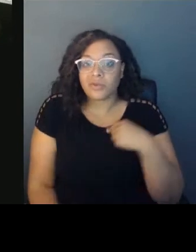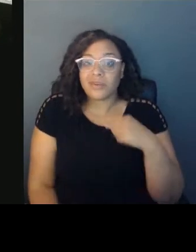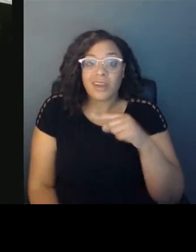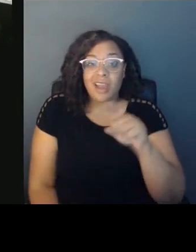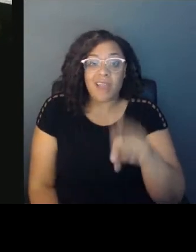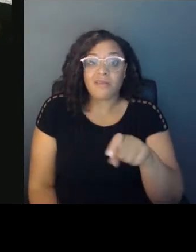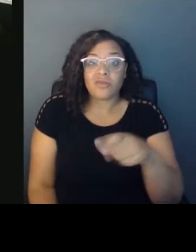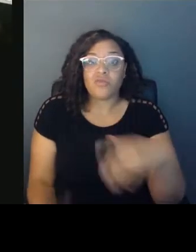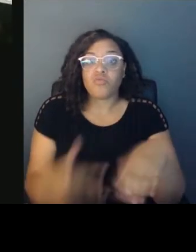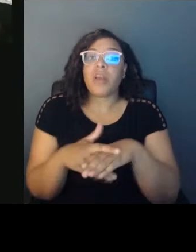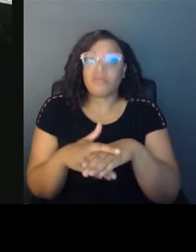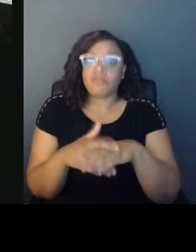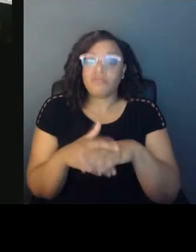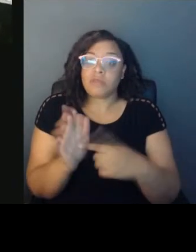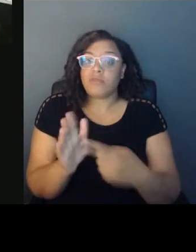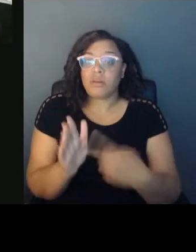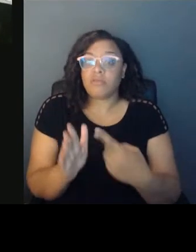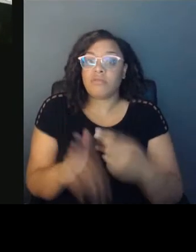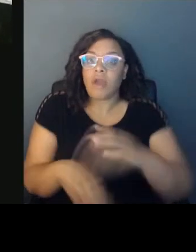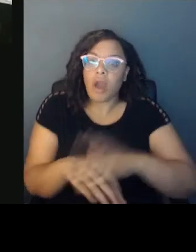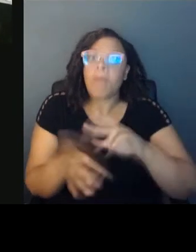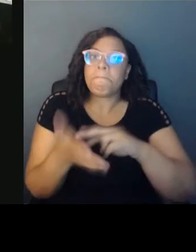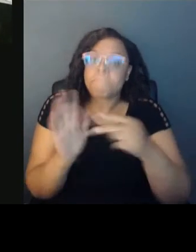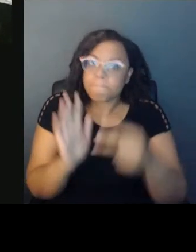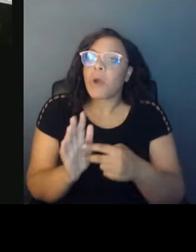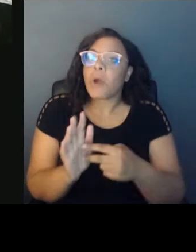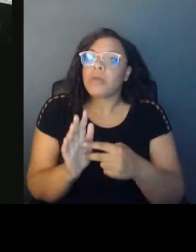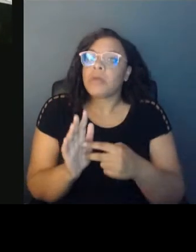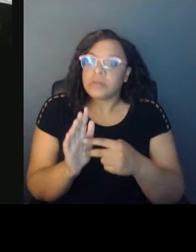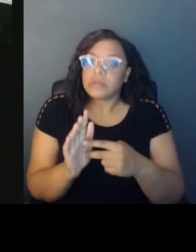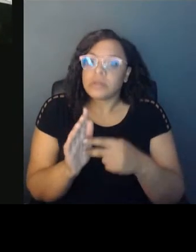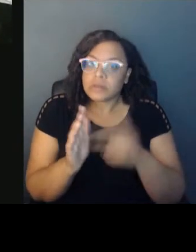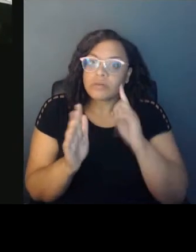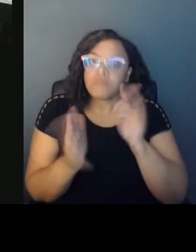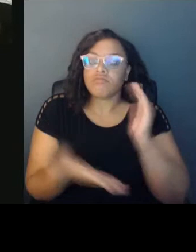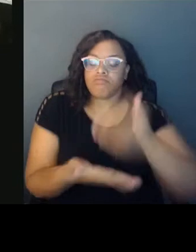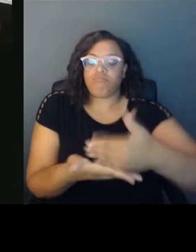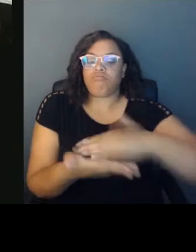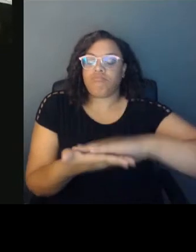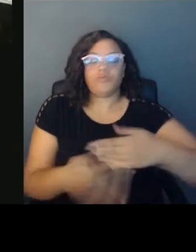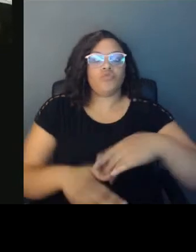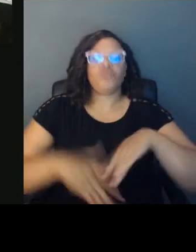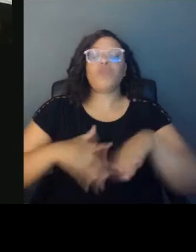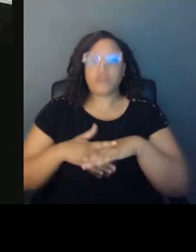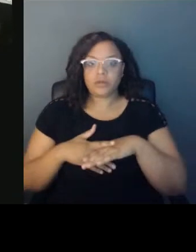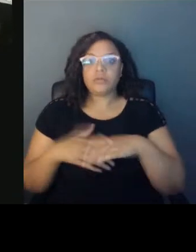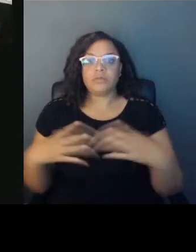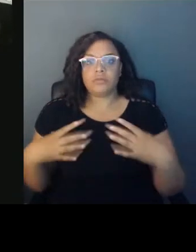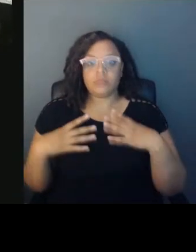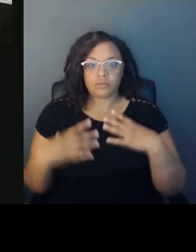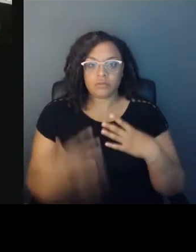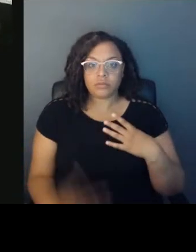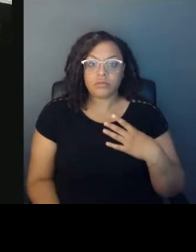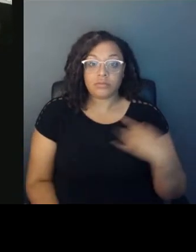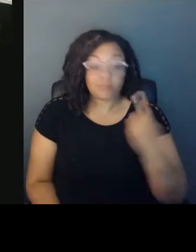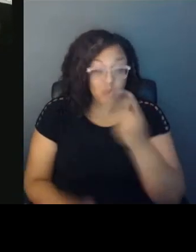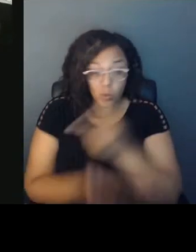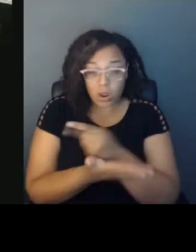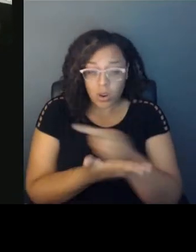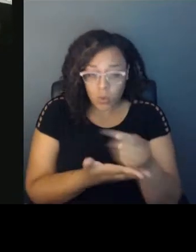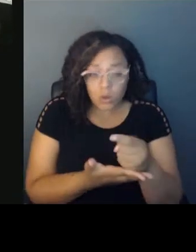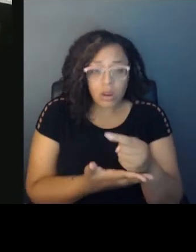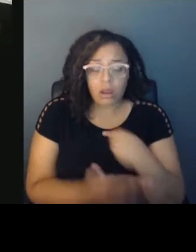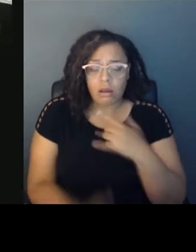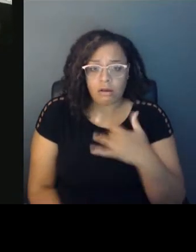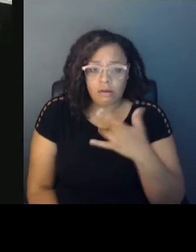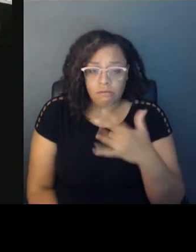like a purposeful break. And I learned that for myself just in the last week or so, not feeling well. And like, you have to protect yourself